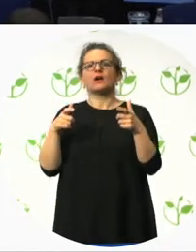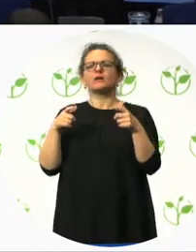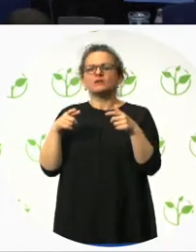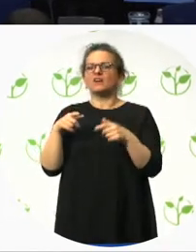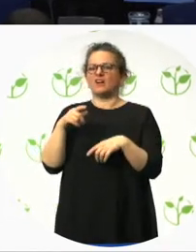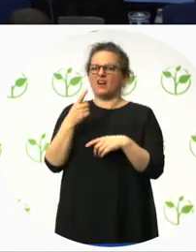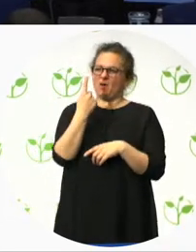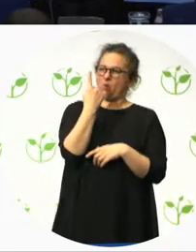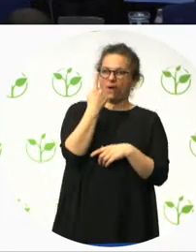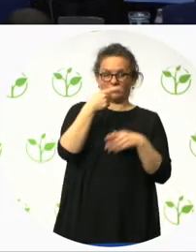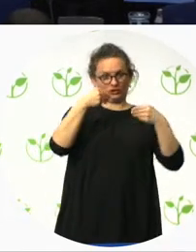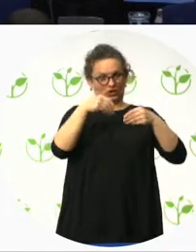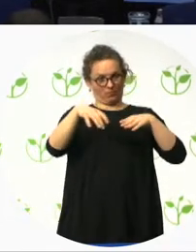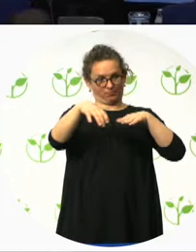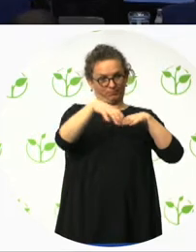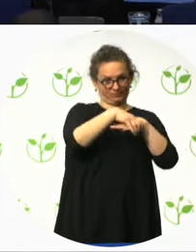Thank you very much.